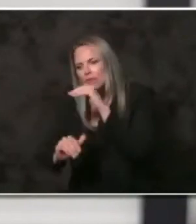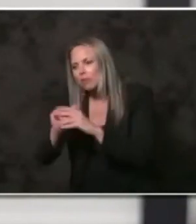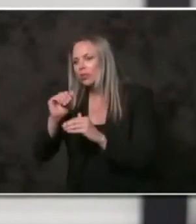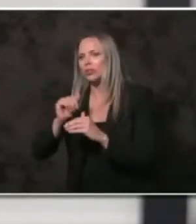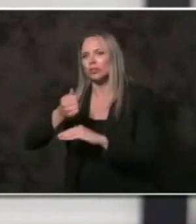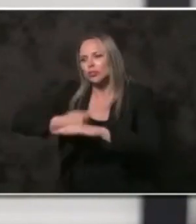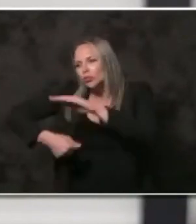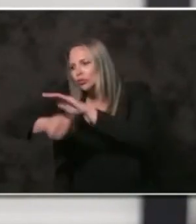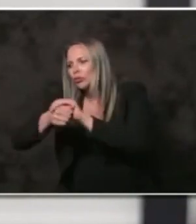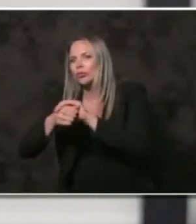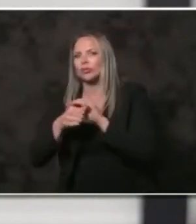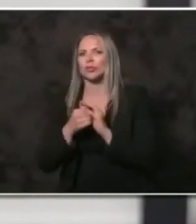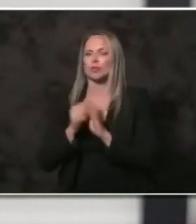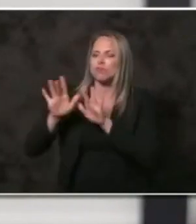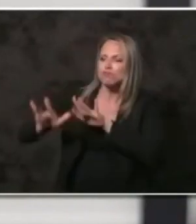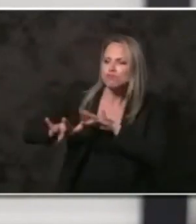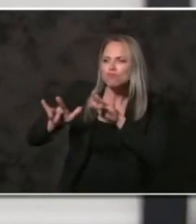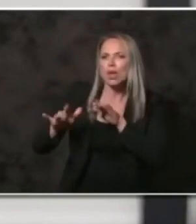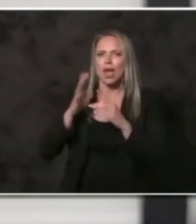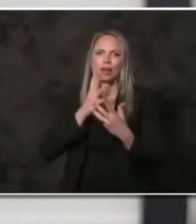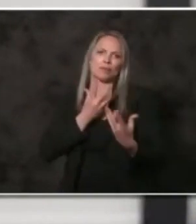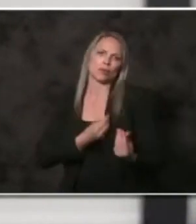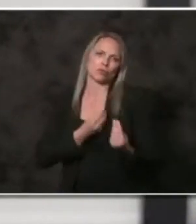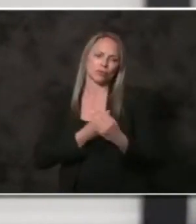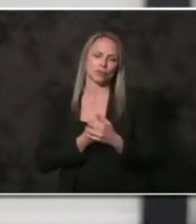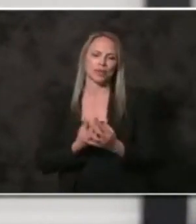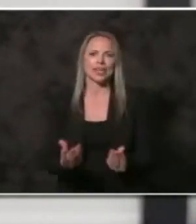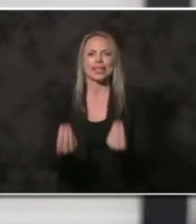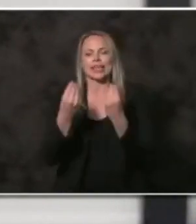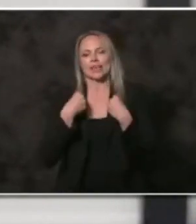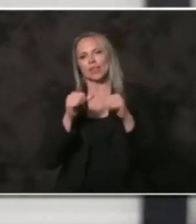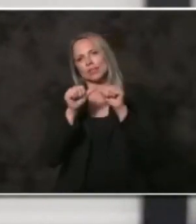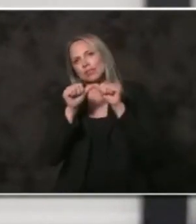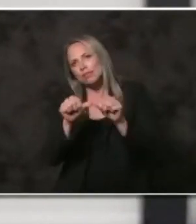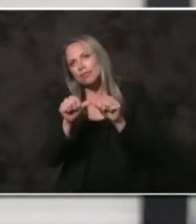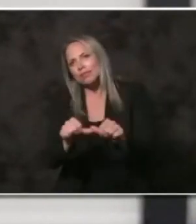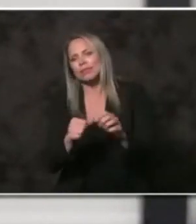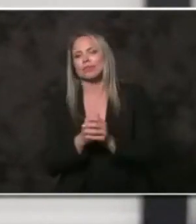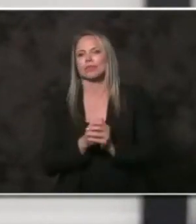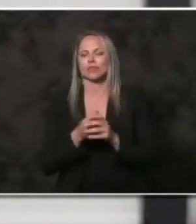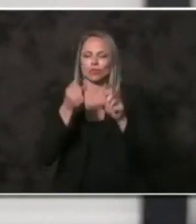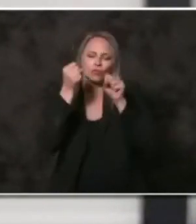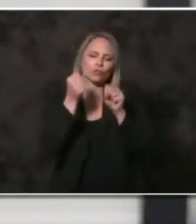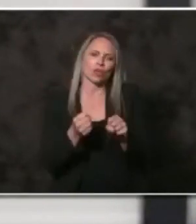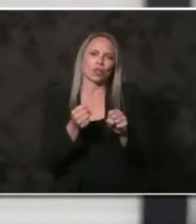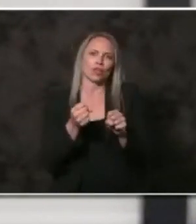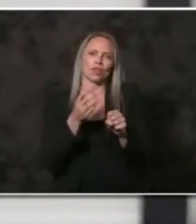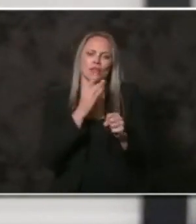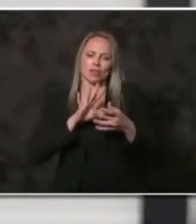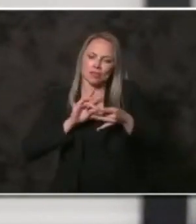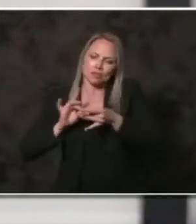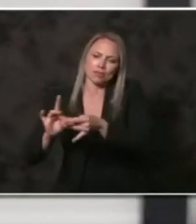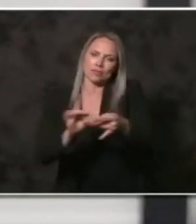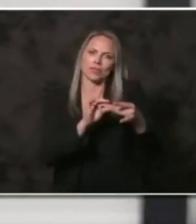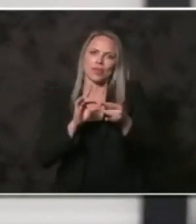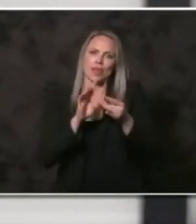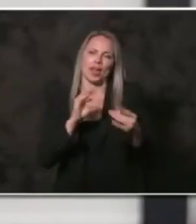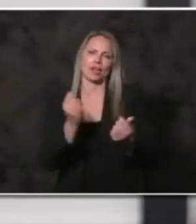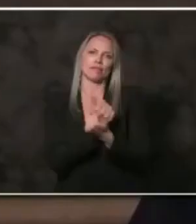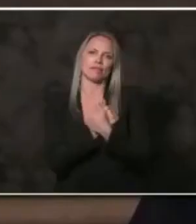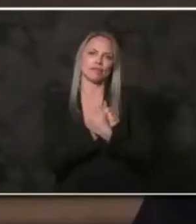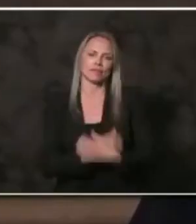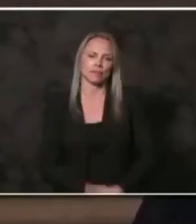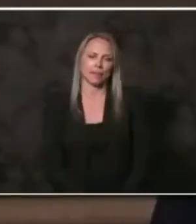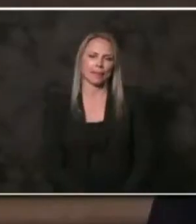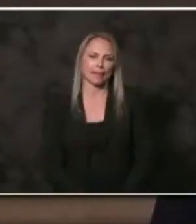shelter, mercy, and compassion. Give us resilience, strength, connection, and love.